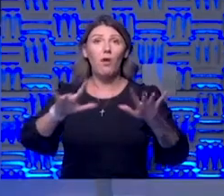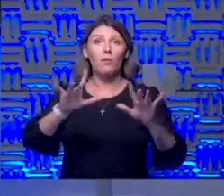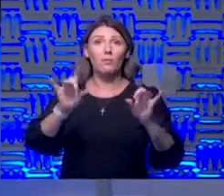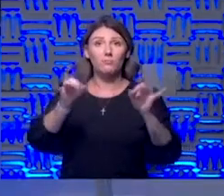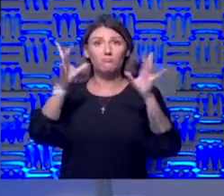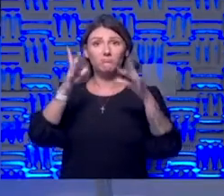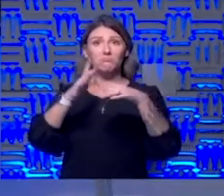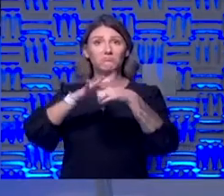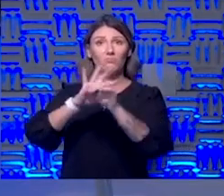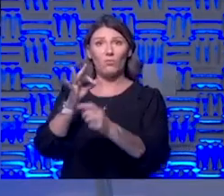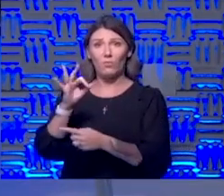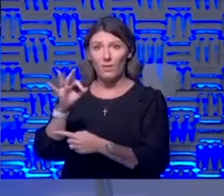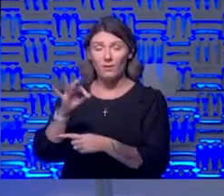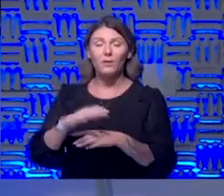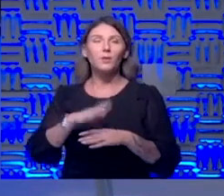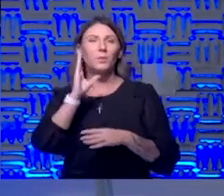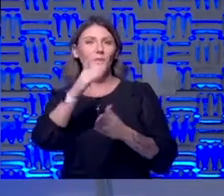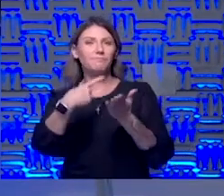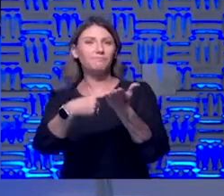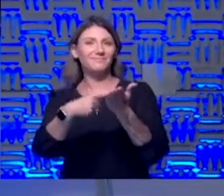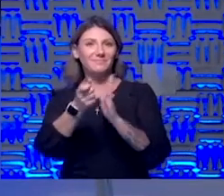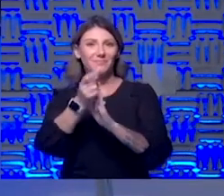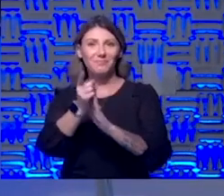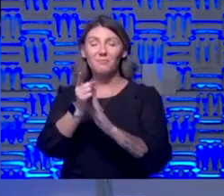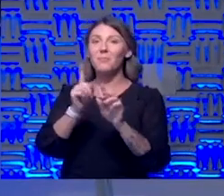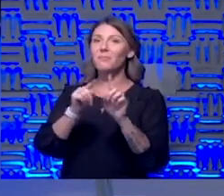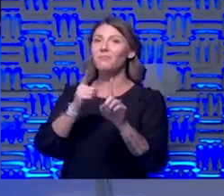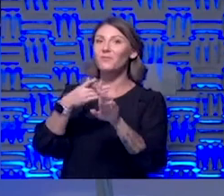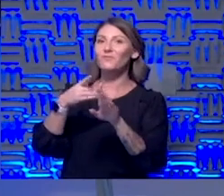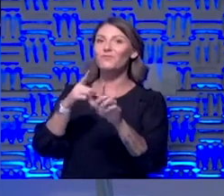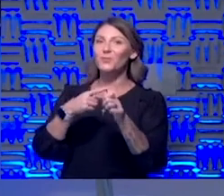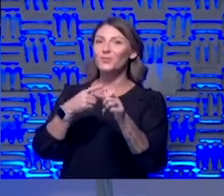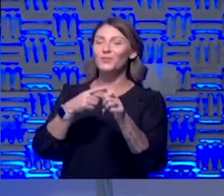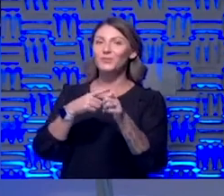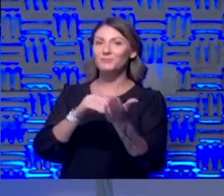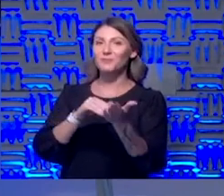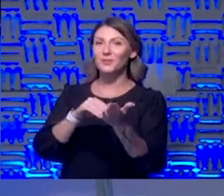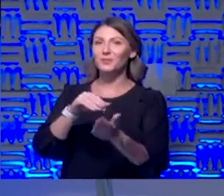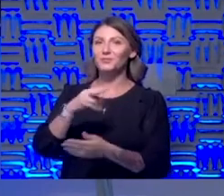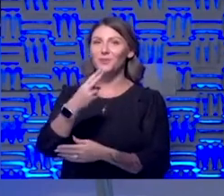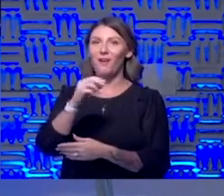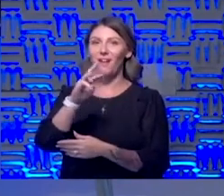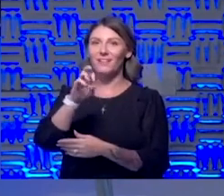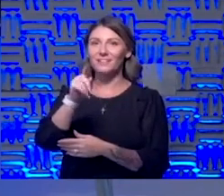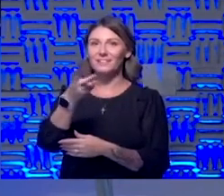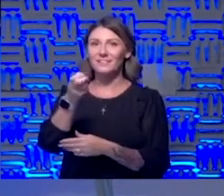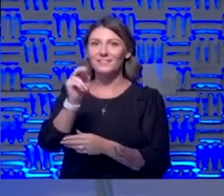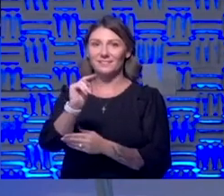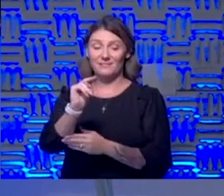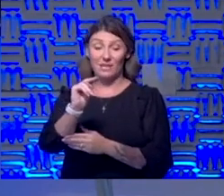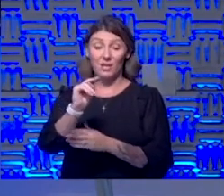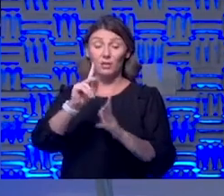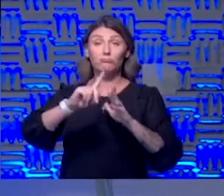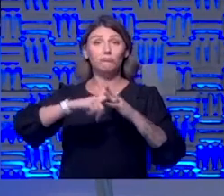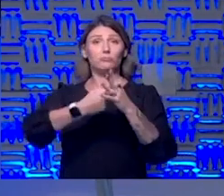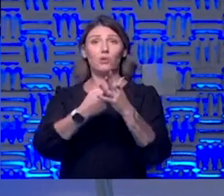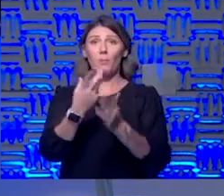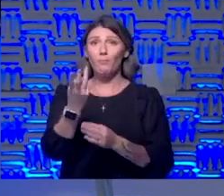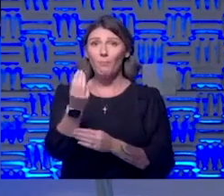we're going to talk with her here in just a moment but first we have Dr. Dana Hawkinson joining us and we know we started out the week on Monday